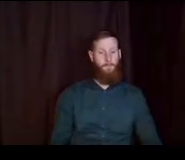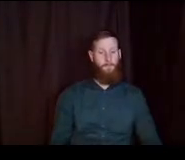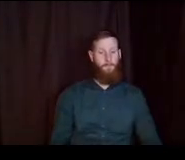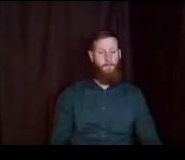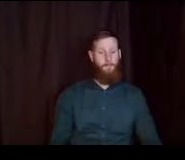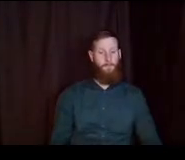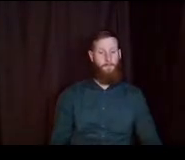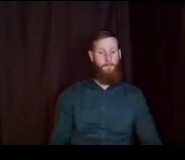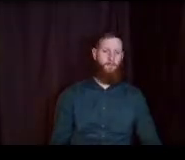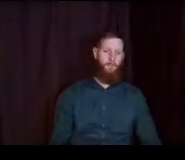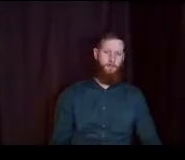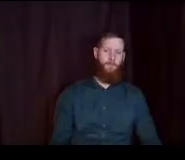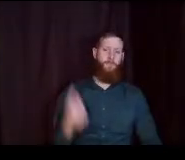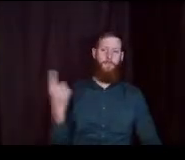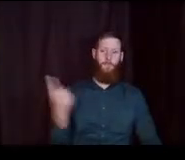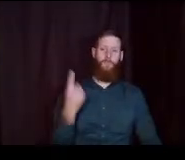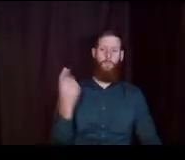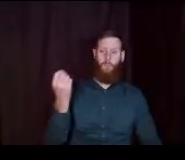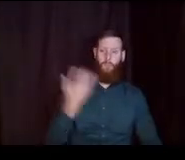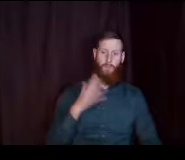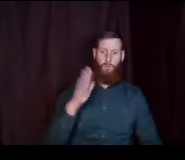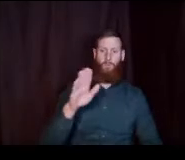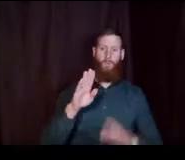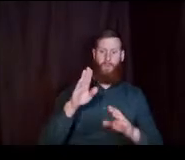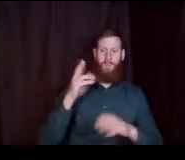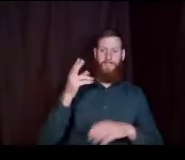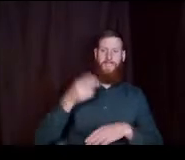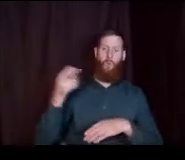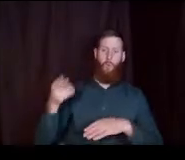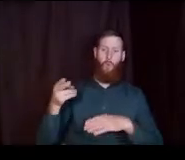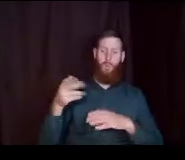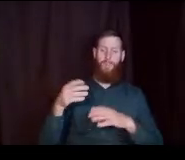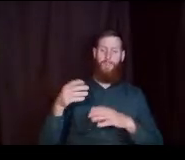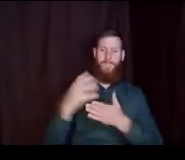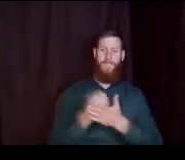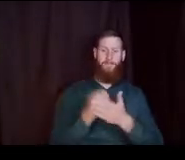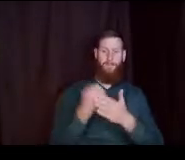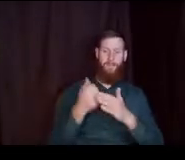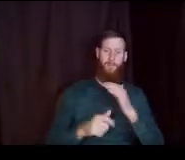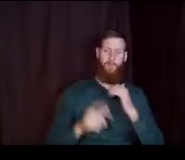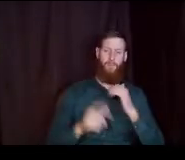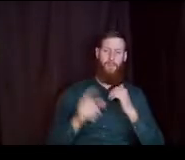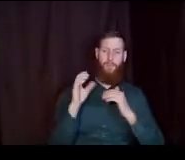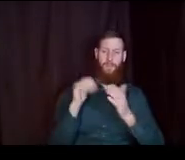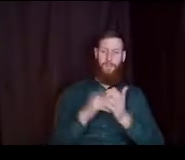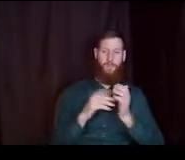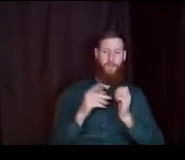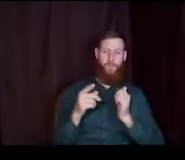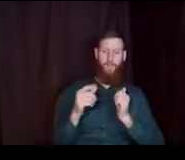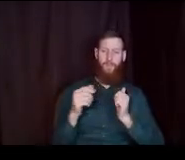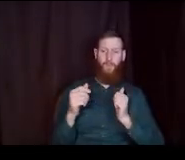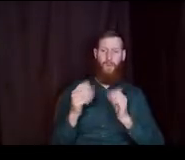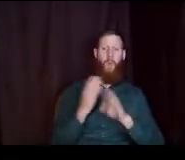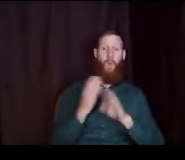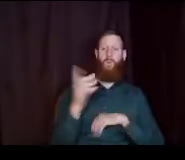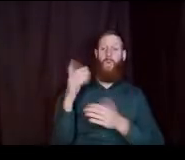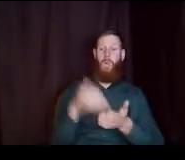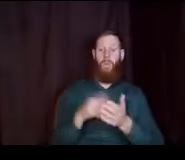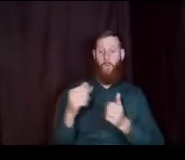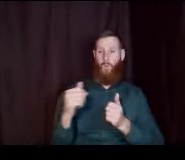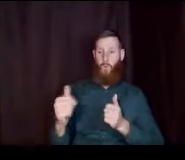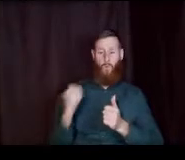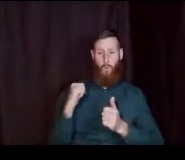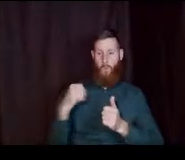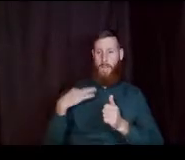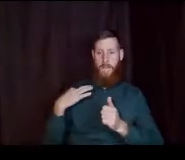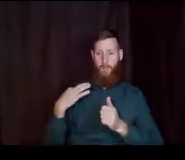Someone told me that if your household income. is over 100,000, you can pretty much assume. that you won't be eligible for any financial aid. Is that true?